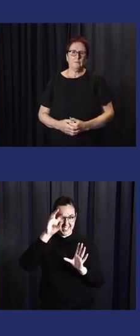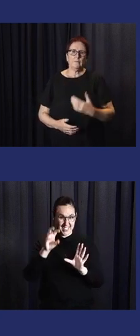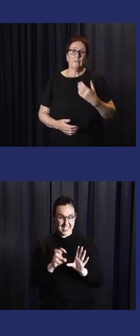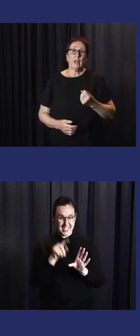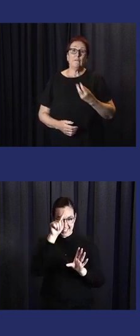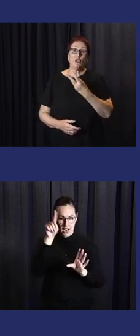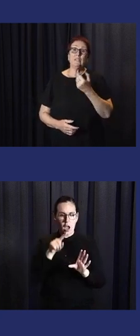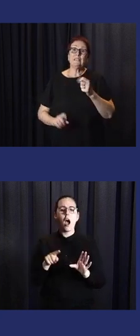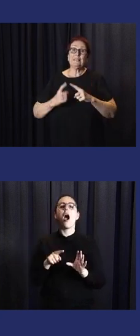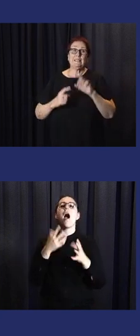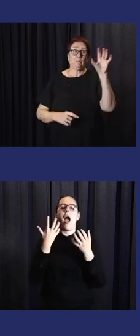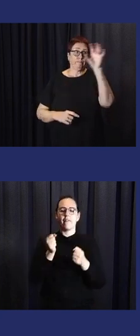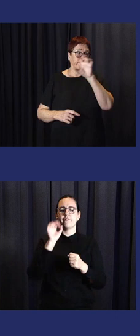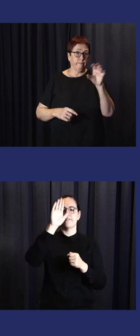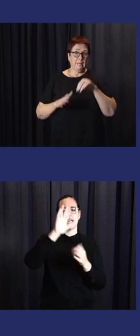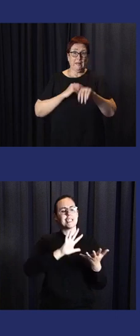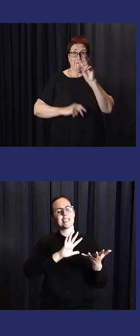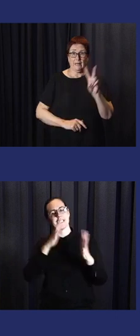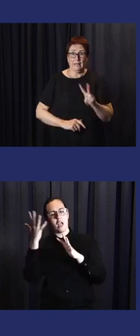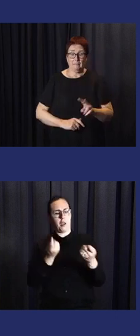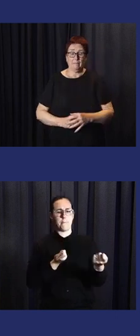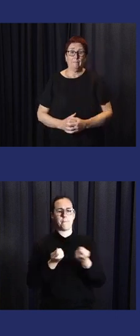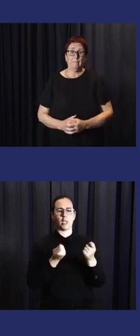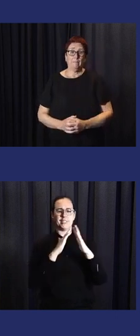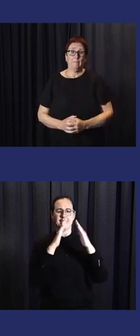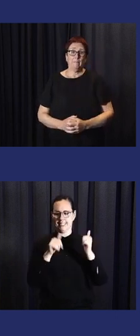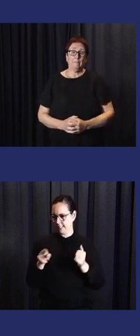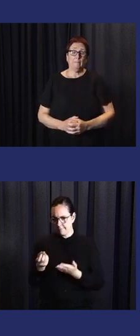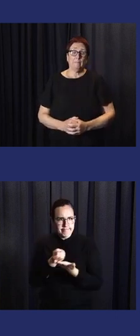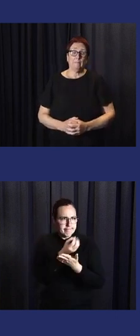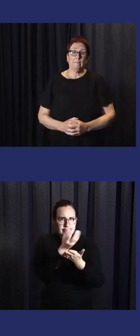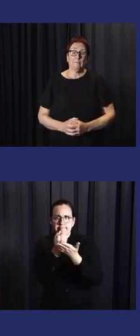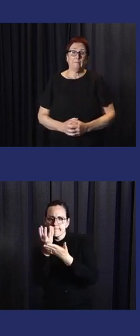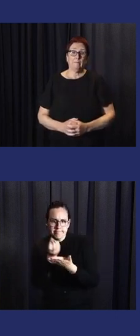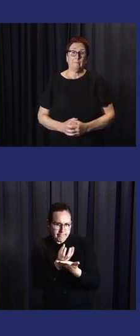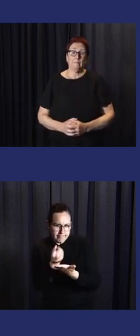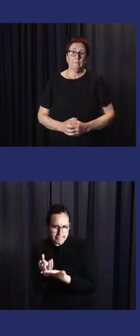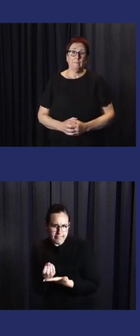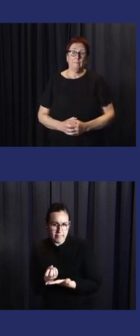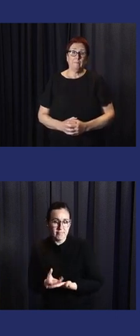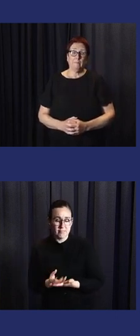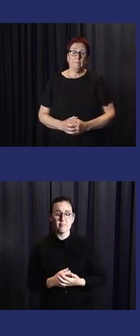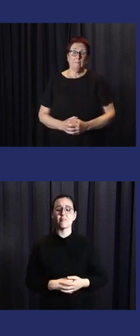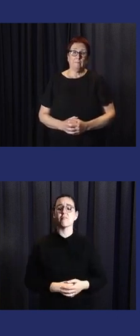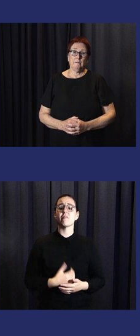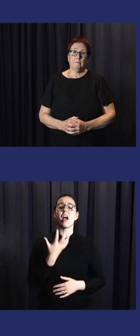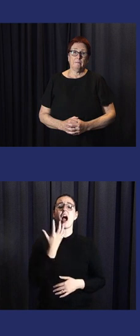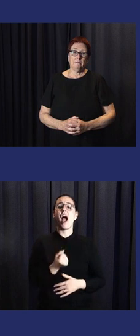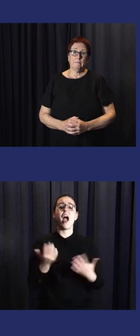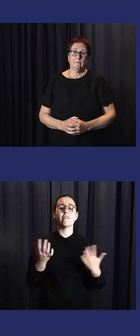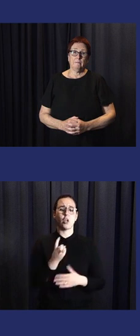disaster management system. In our country, we have 36 provinces. But